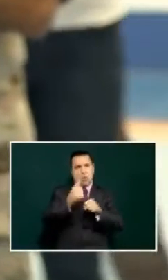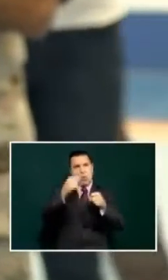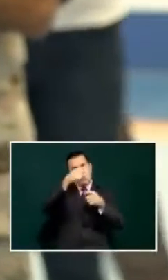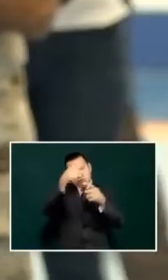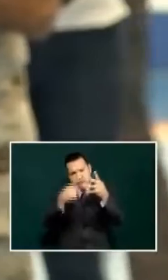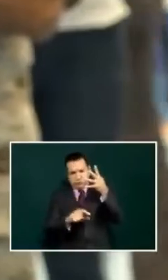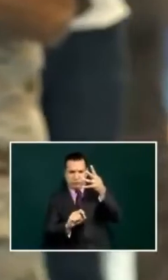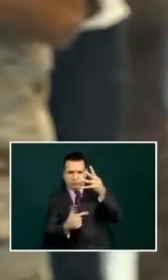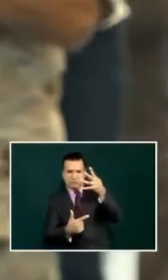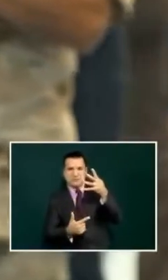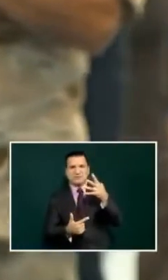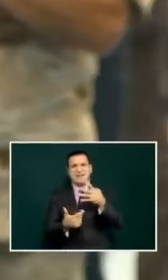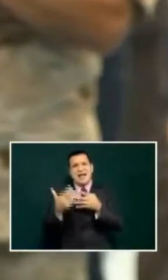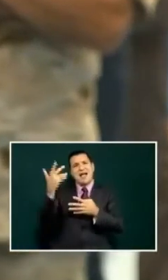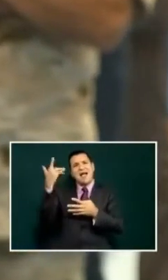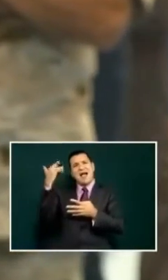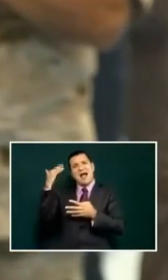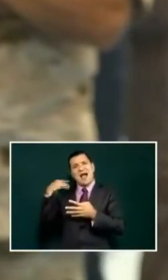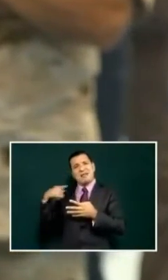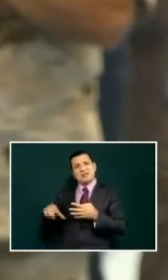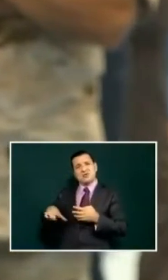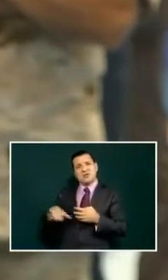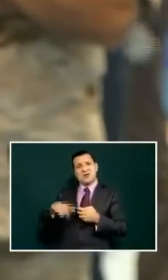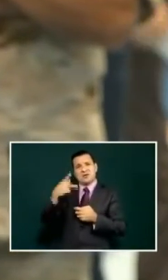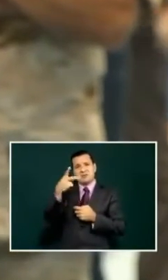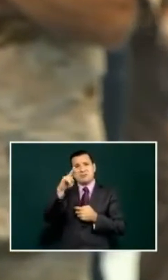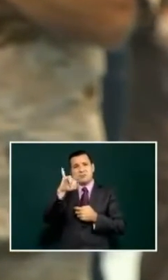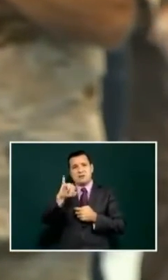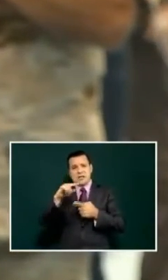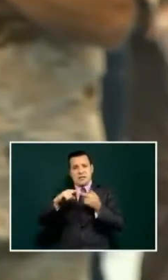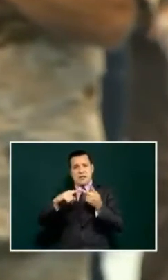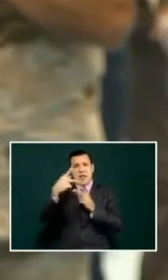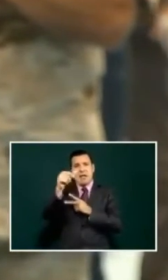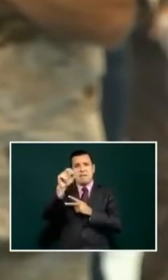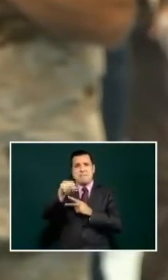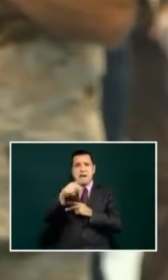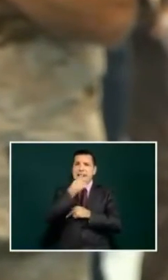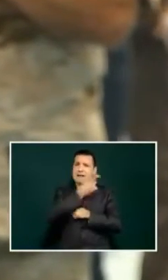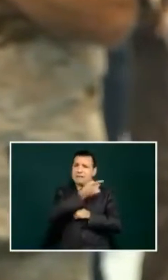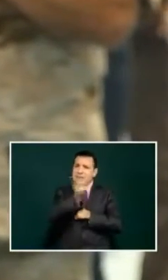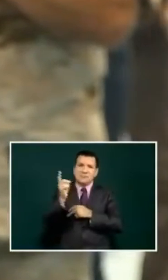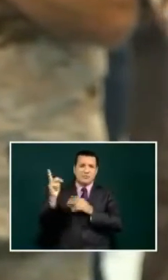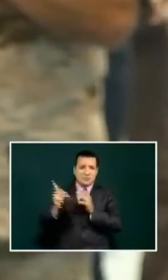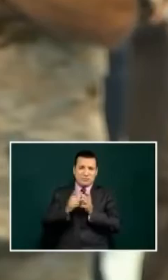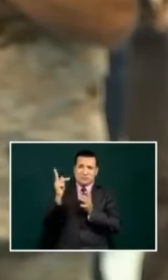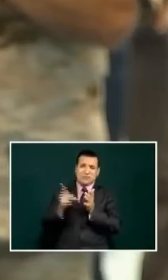it's a discourse that is old and was said by the